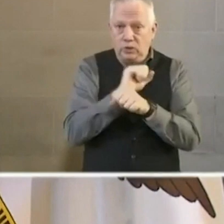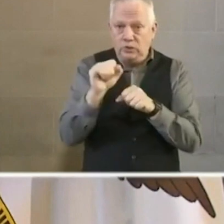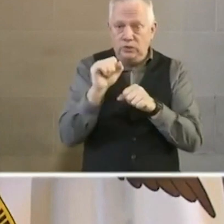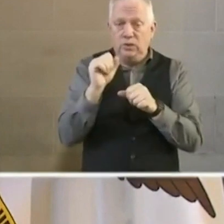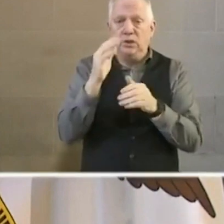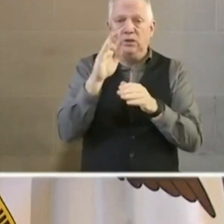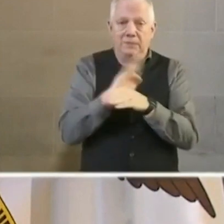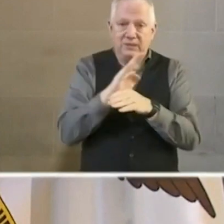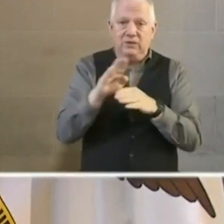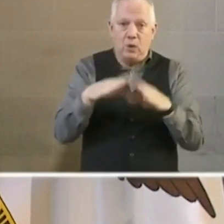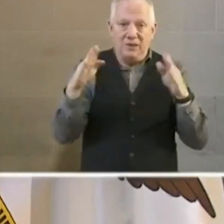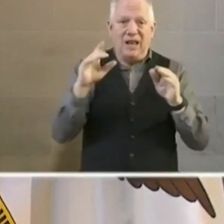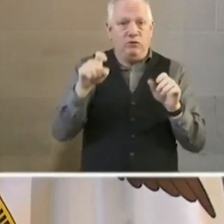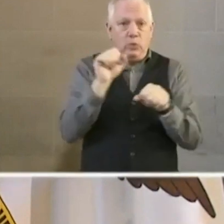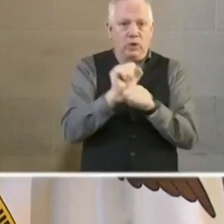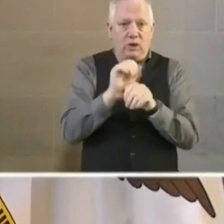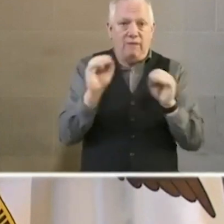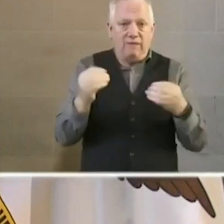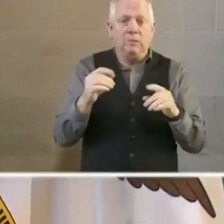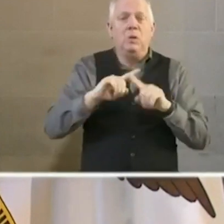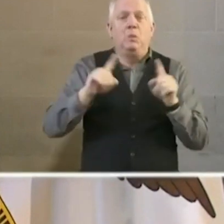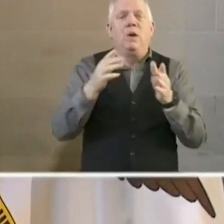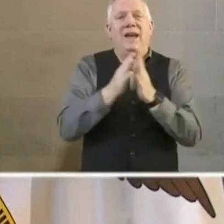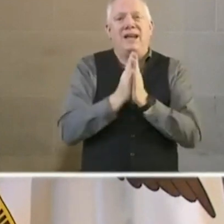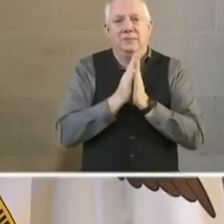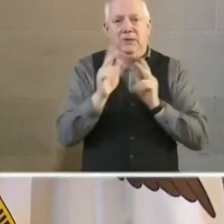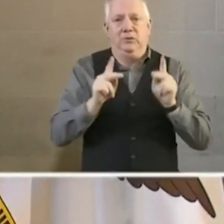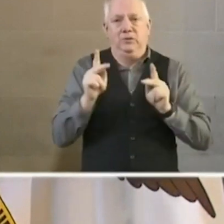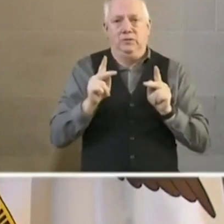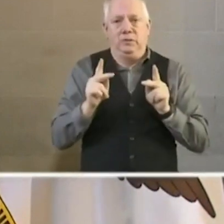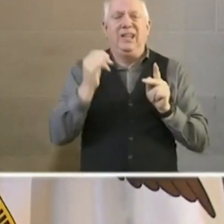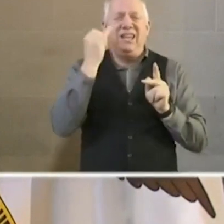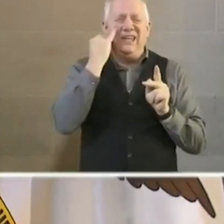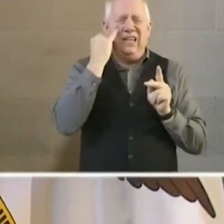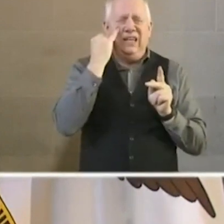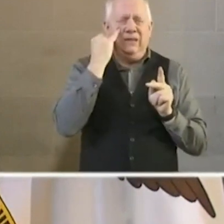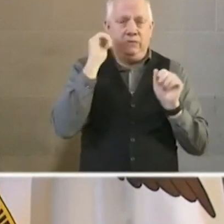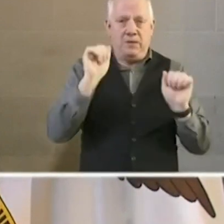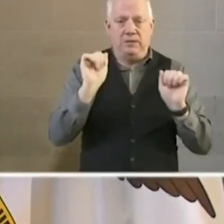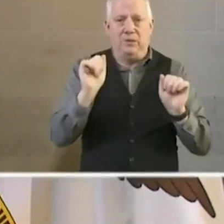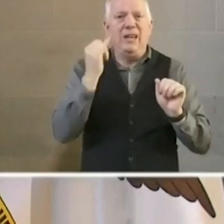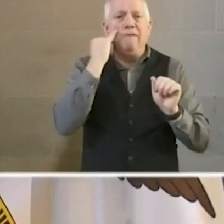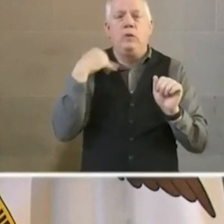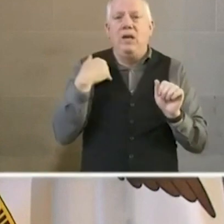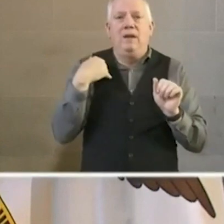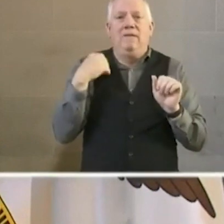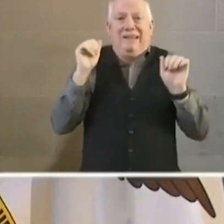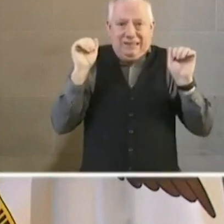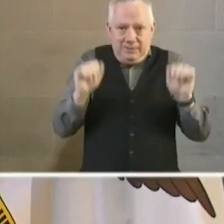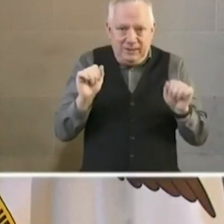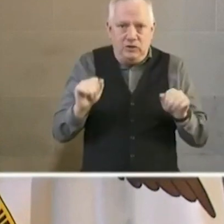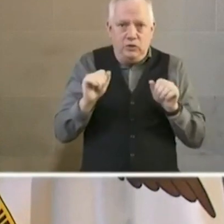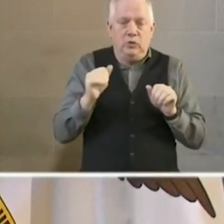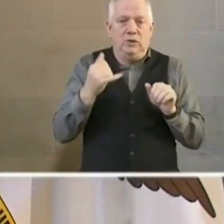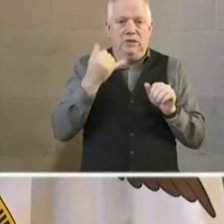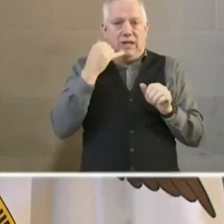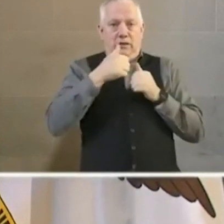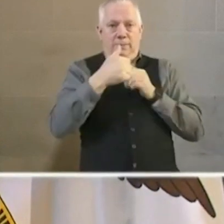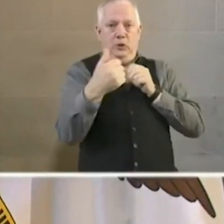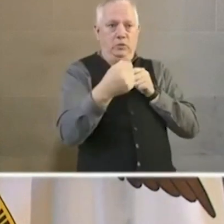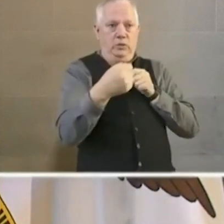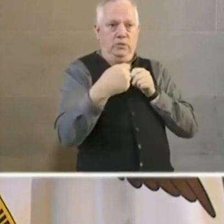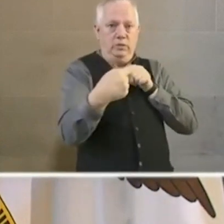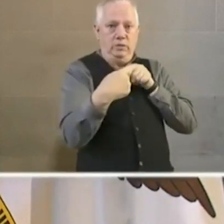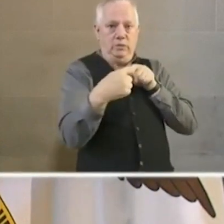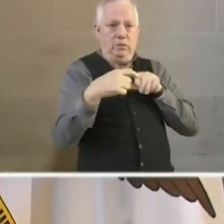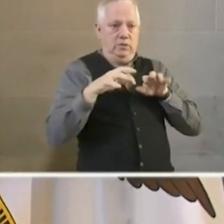open, will need to work in offices. But what we're asking people to do, if at all possible, if you have the ability to telecommute, we